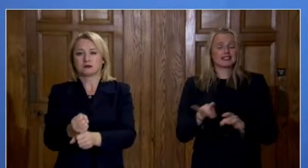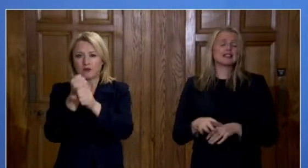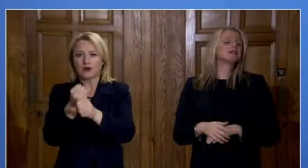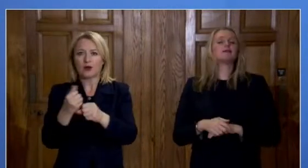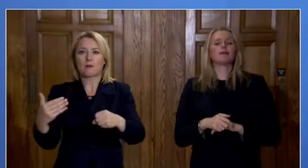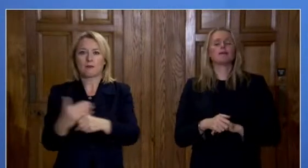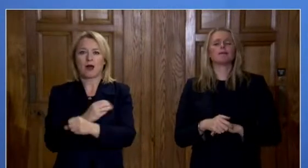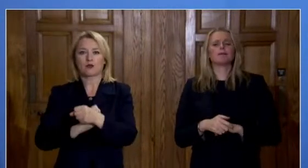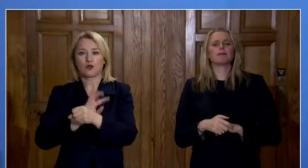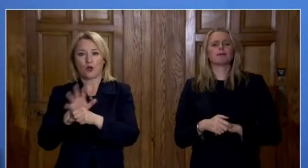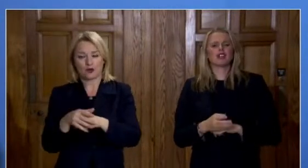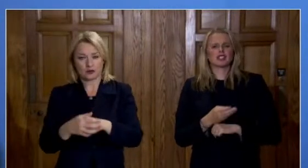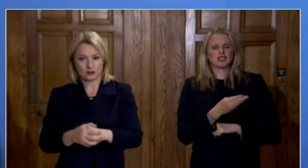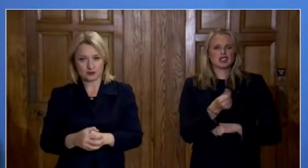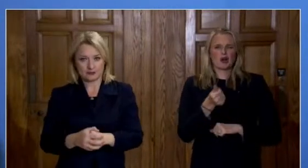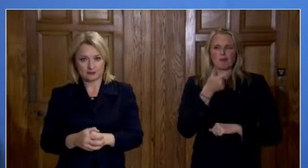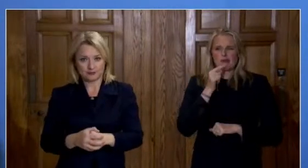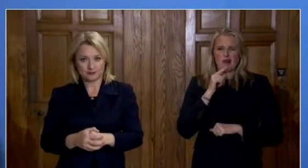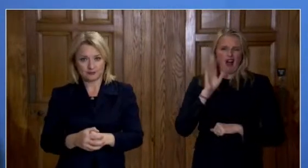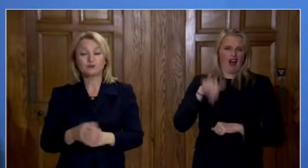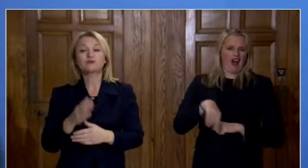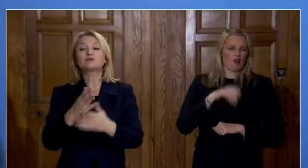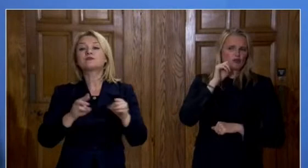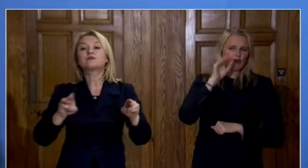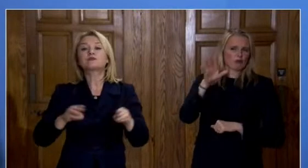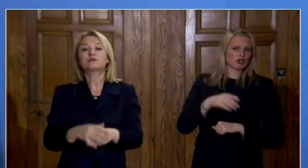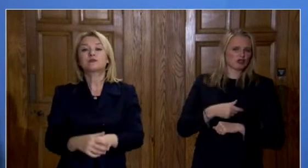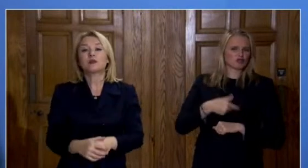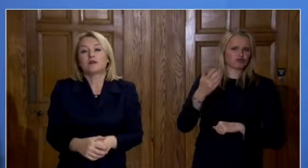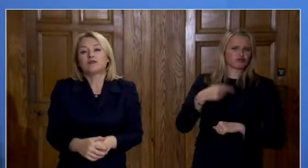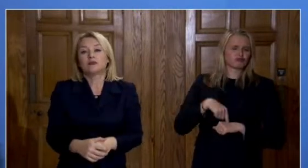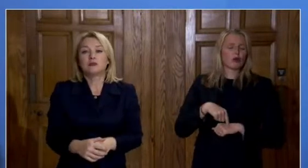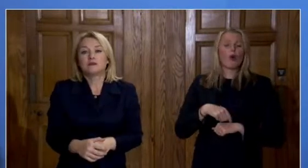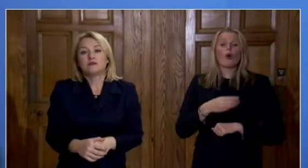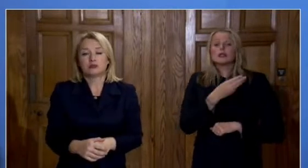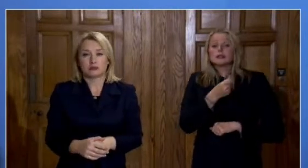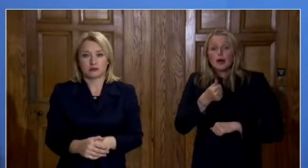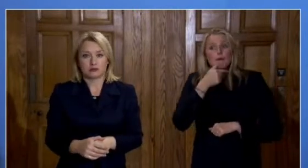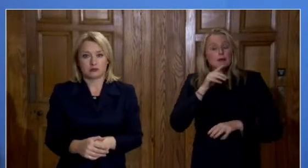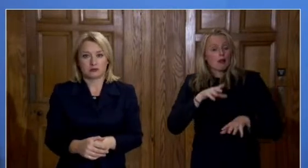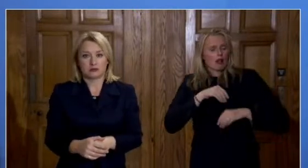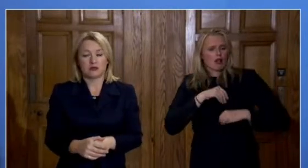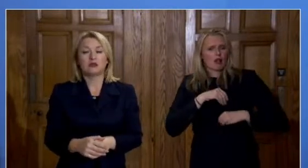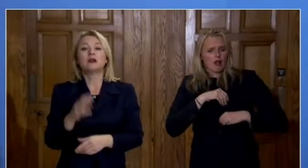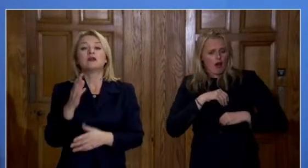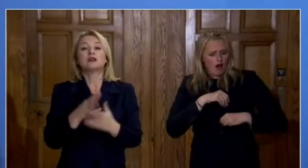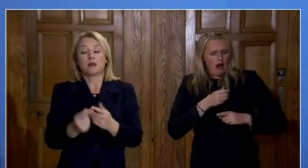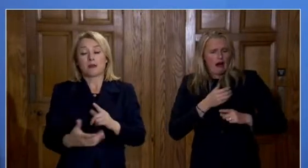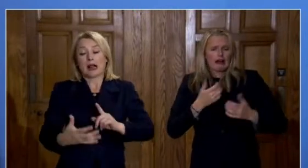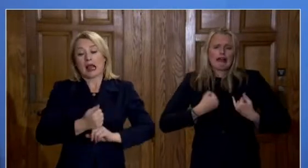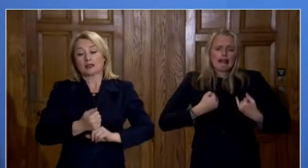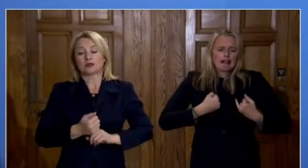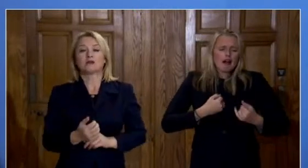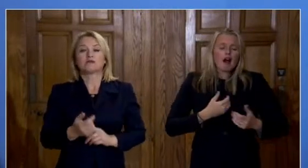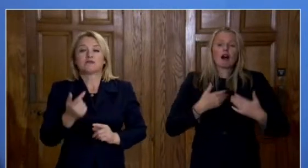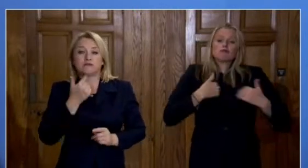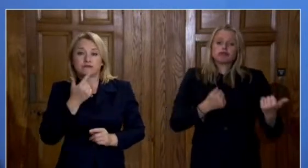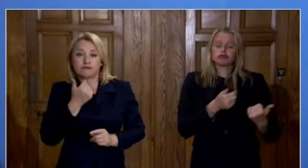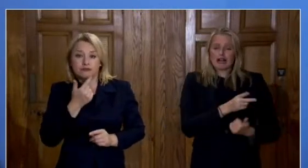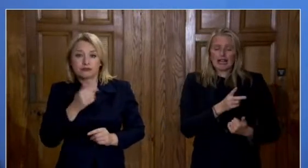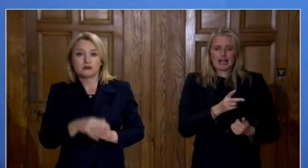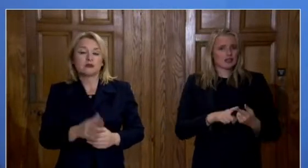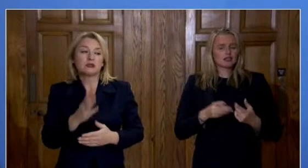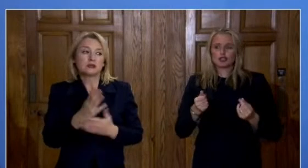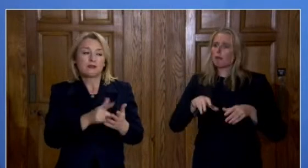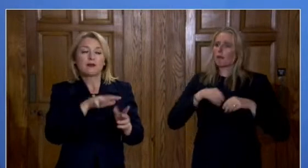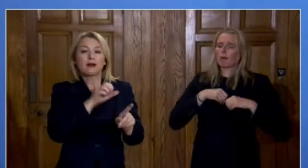of course, can shrug the virus off, but others suffer long-term damage to their health. And some, tragically,